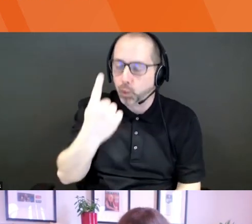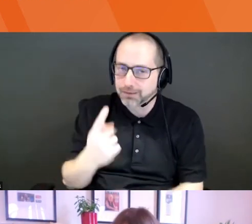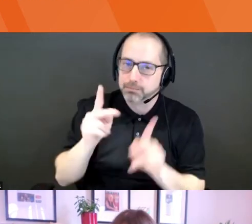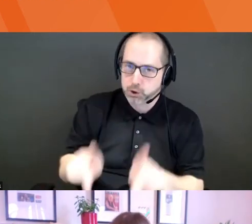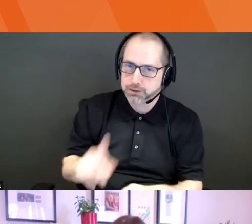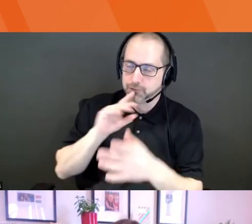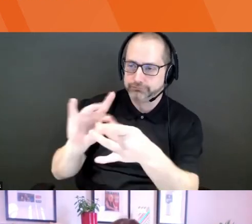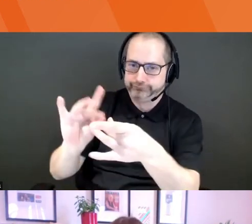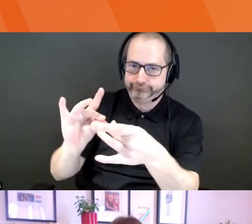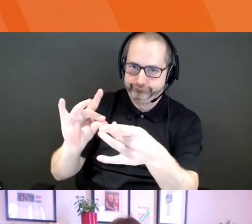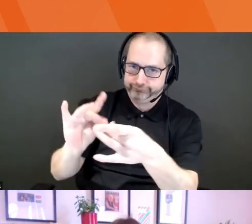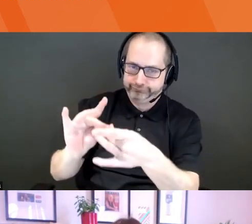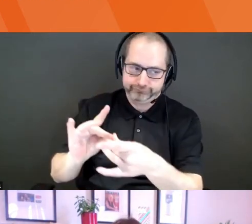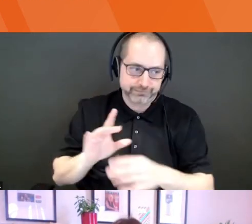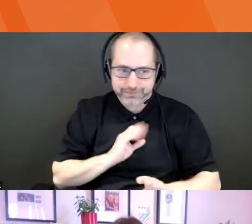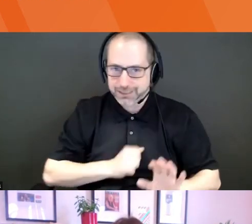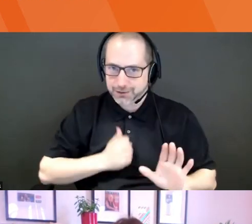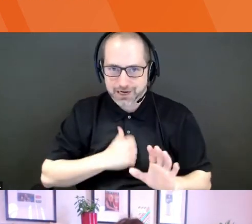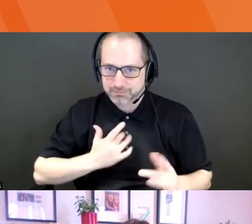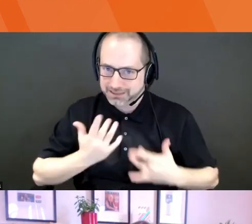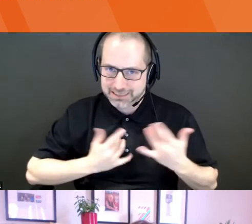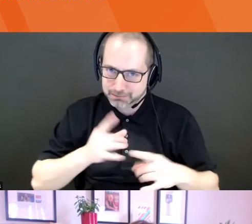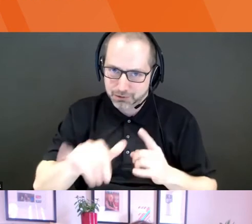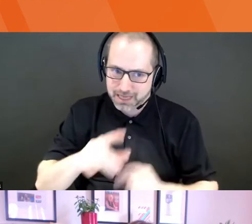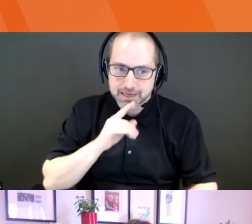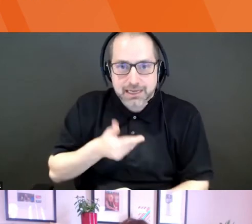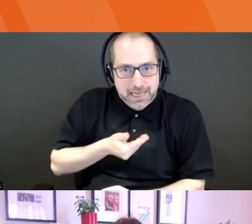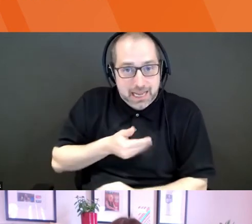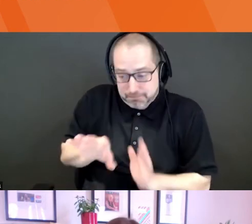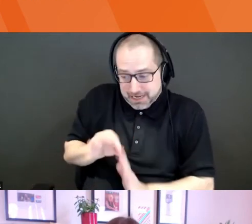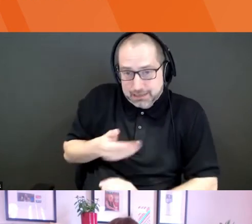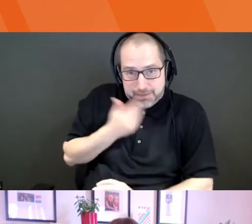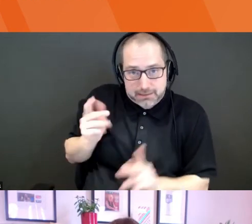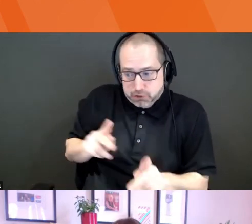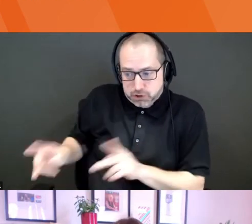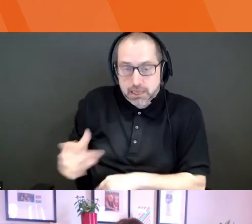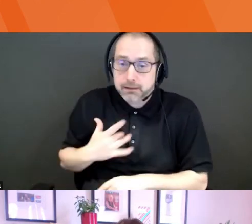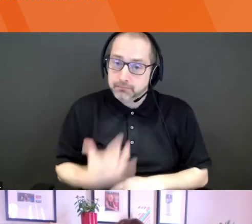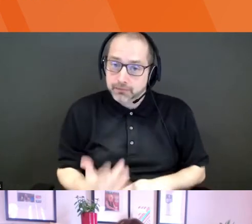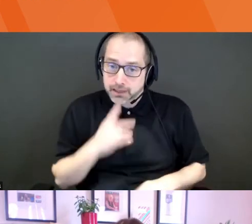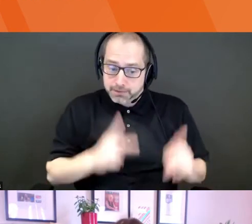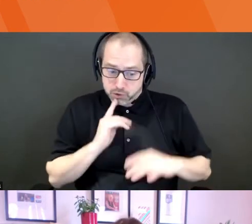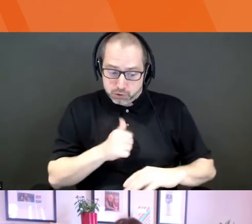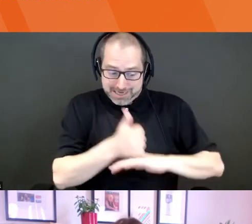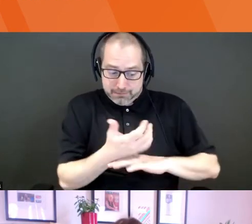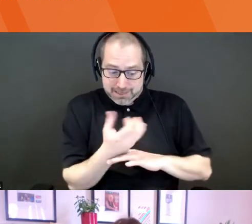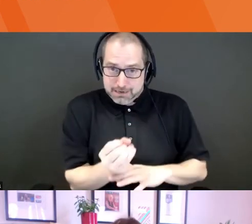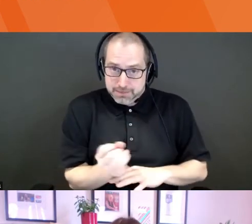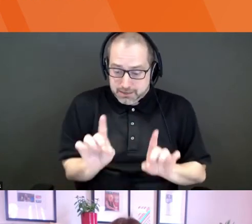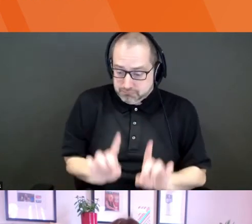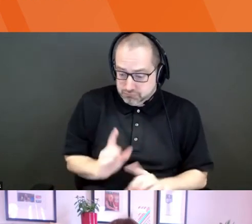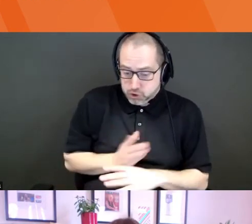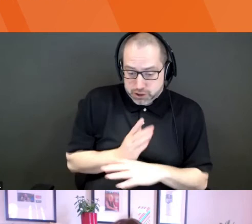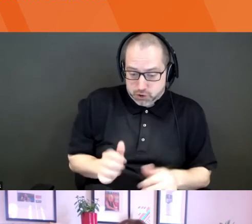that. No worries. And pick the best one, right? Like, so typically founders have different things that they're great at. Um,